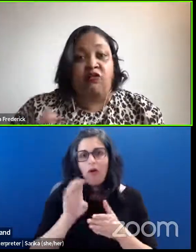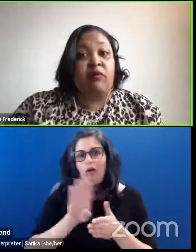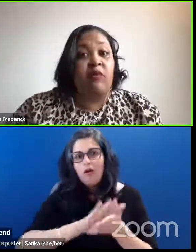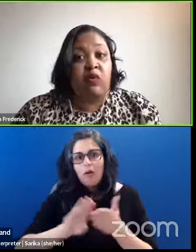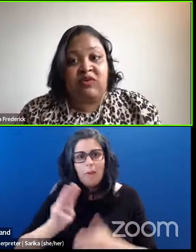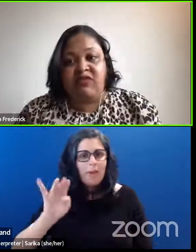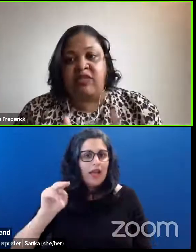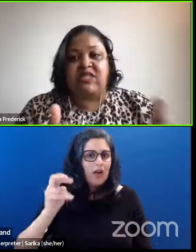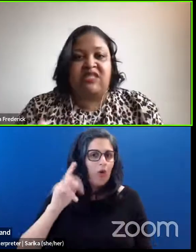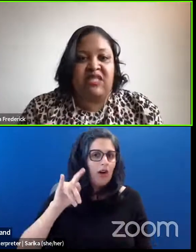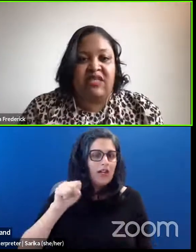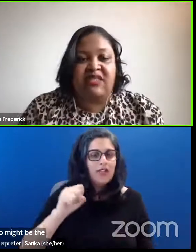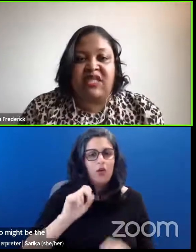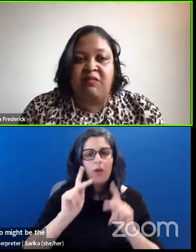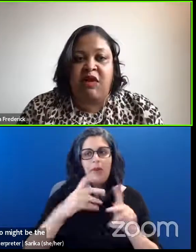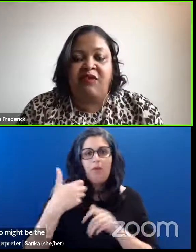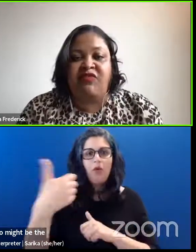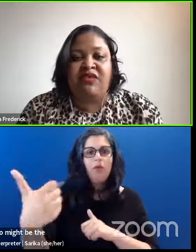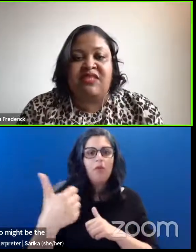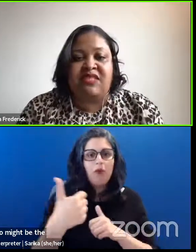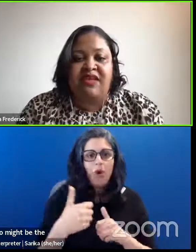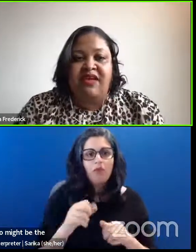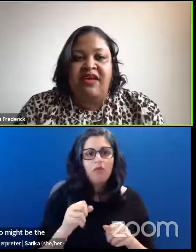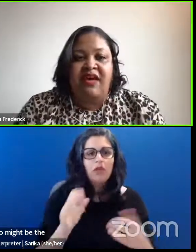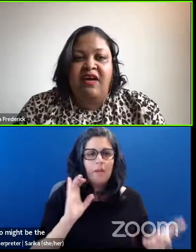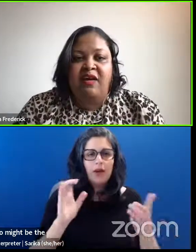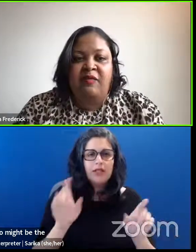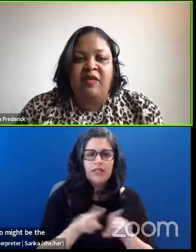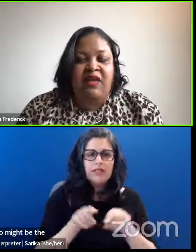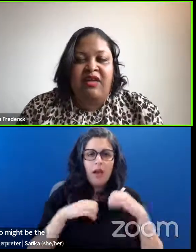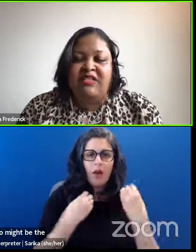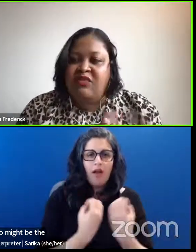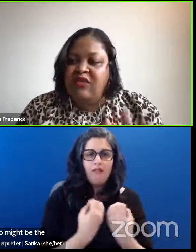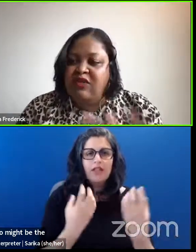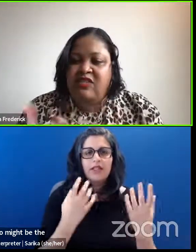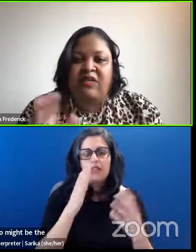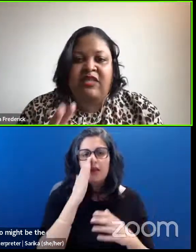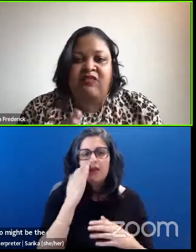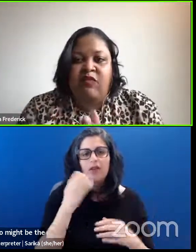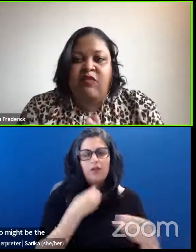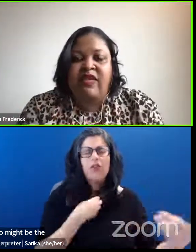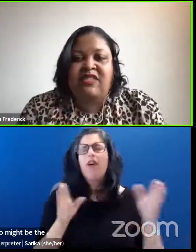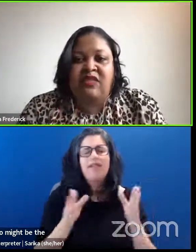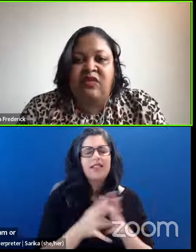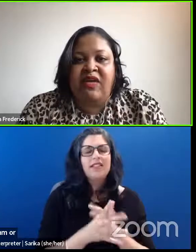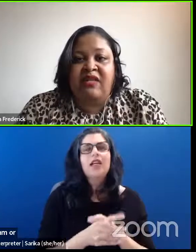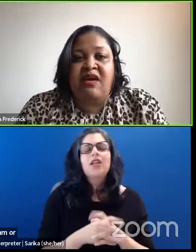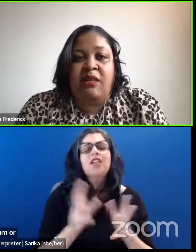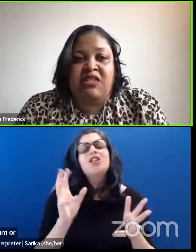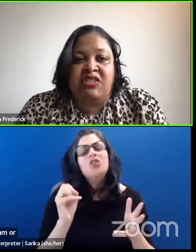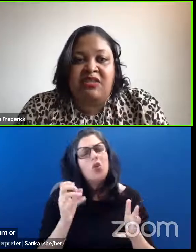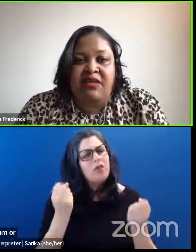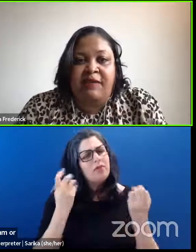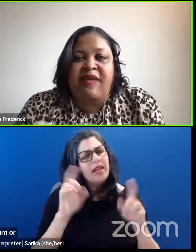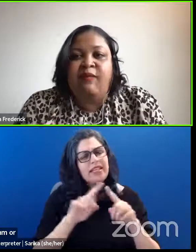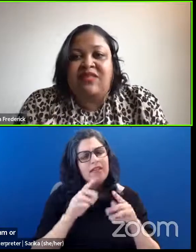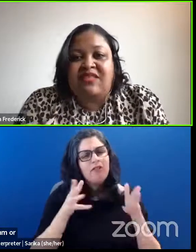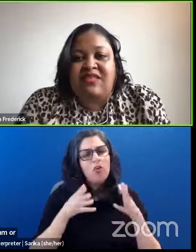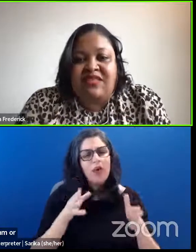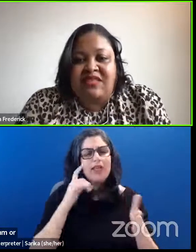are remote versus in the same office. So there's so many different ways to acknowledge